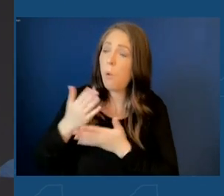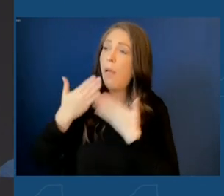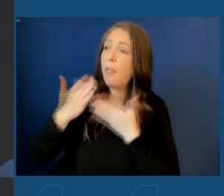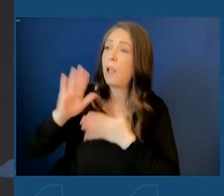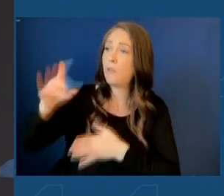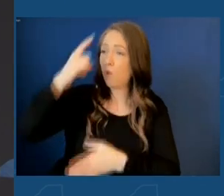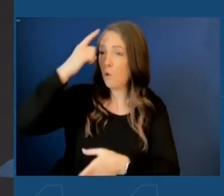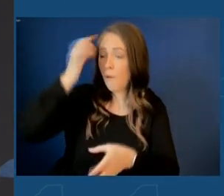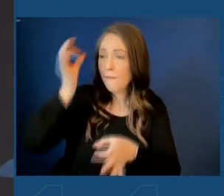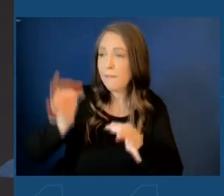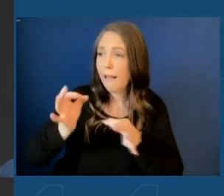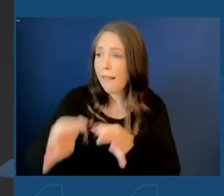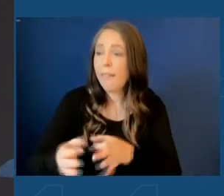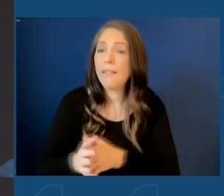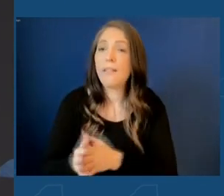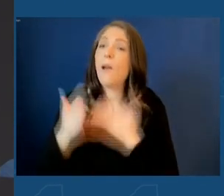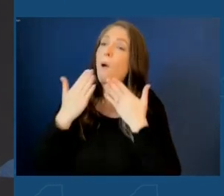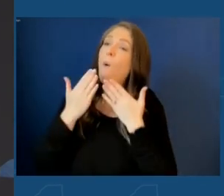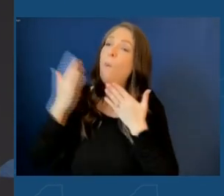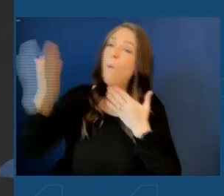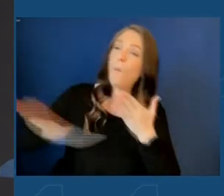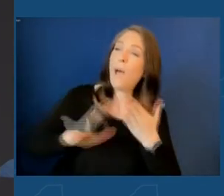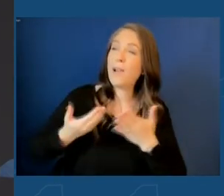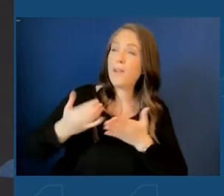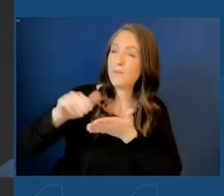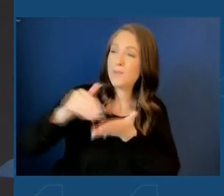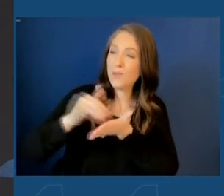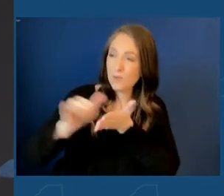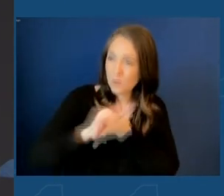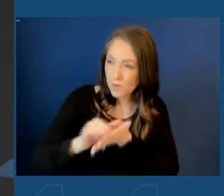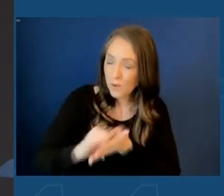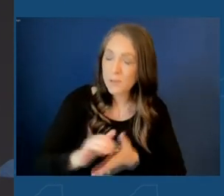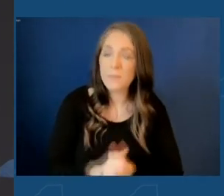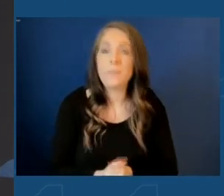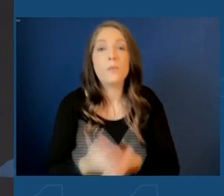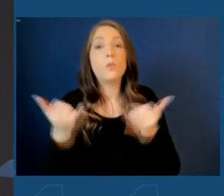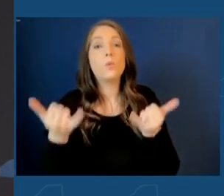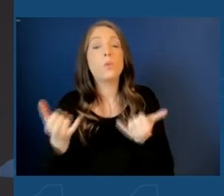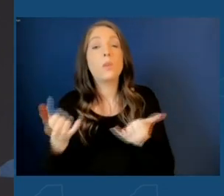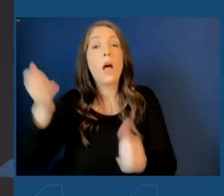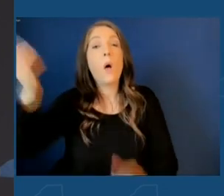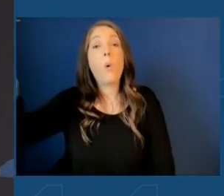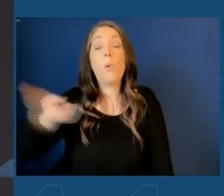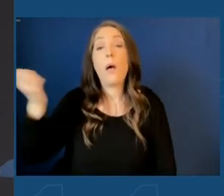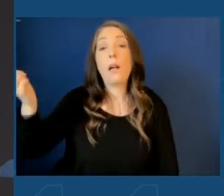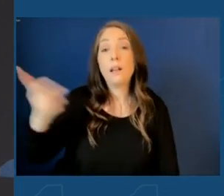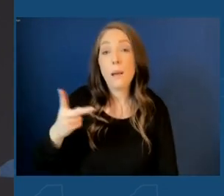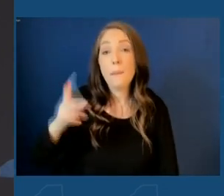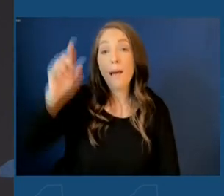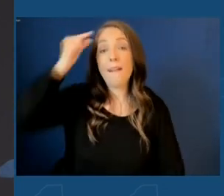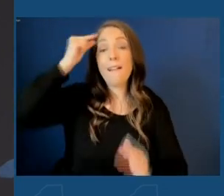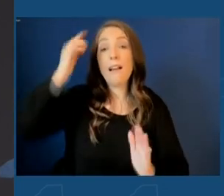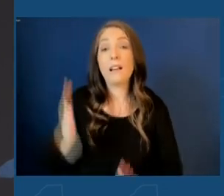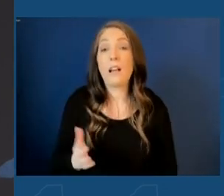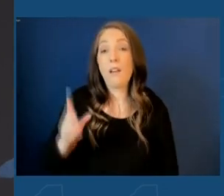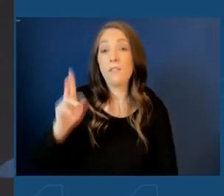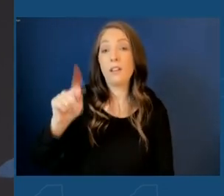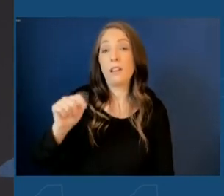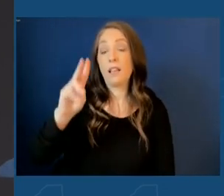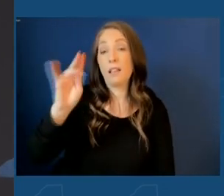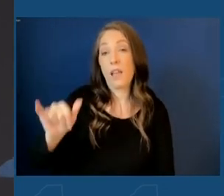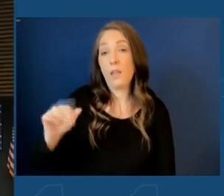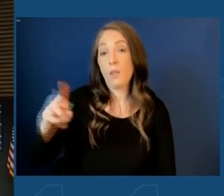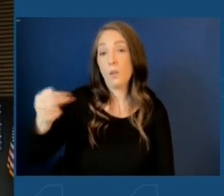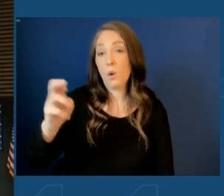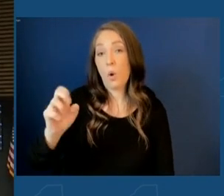and welcome to Central New York. It's now my pleasure to welcome back to the podium Governor Kathy Hochul and Majority